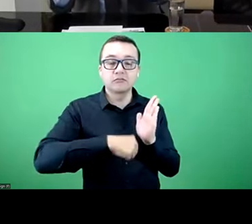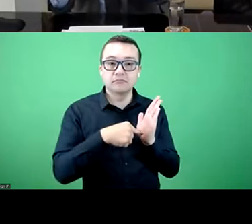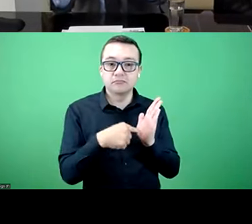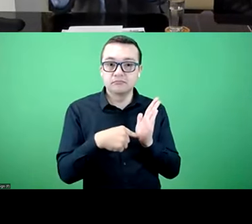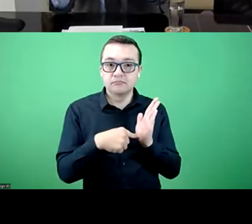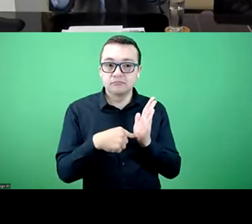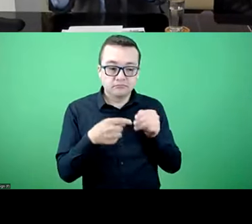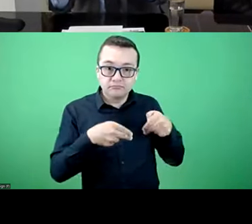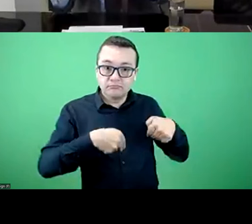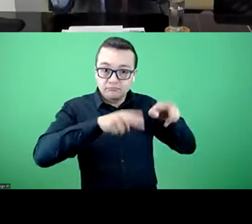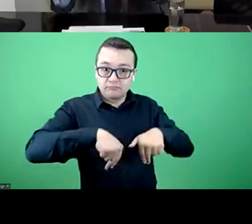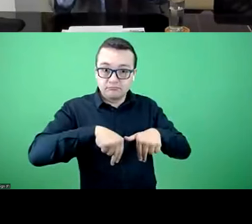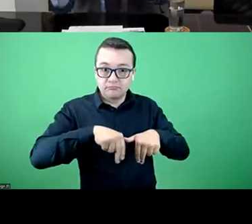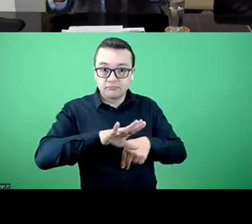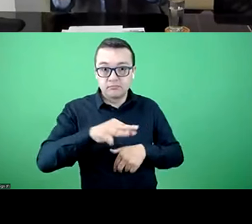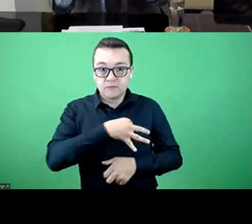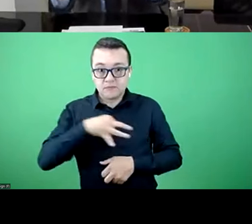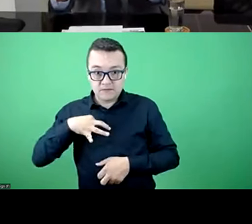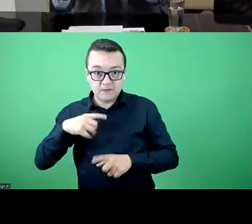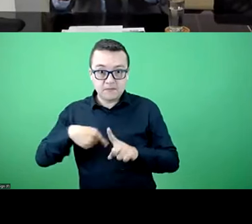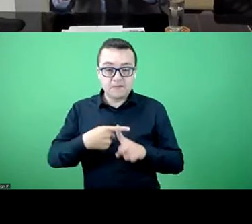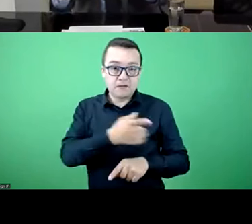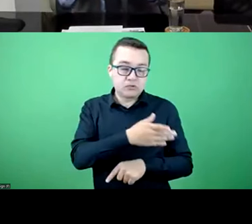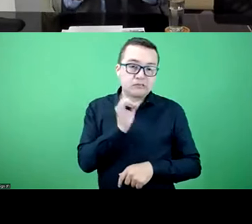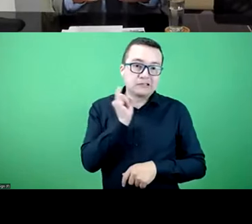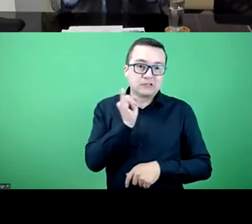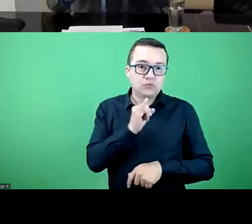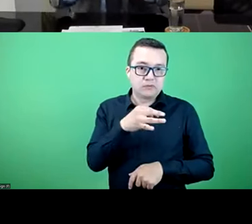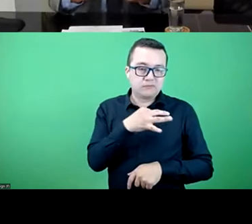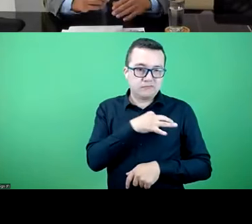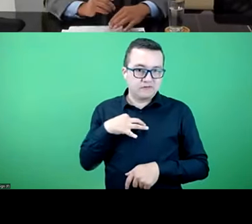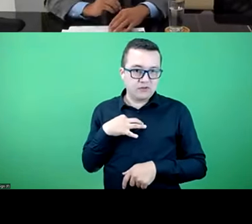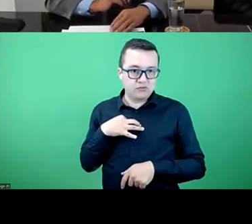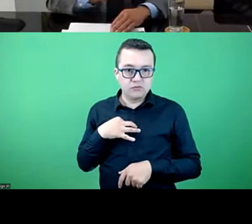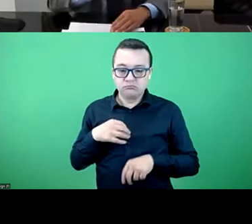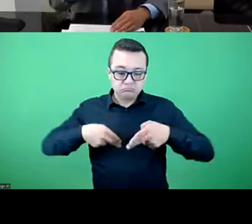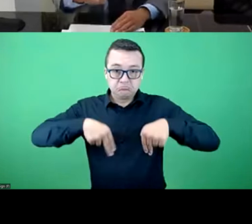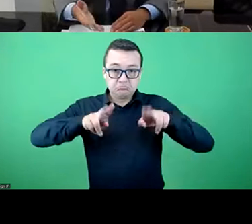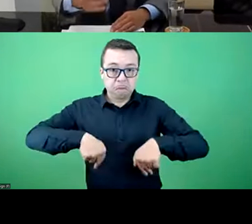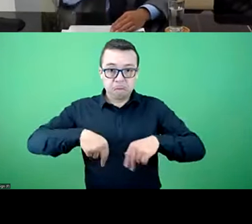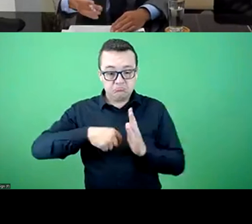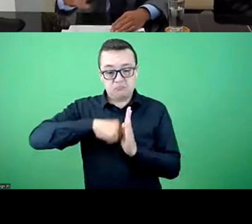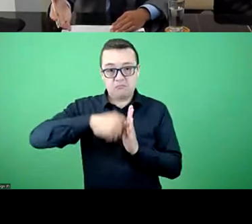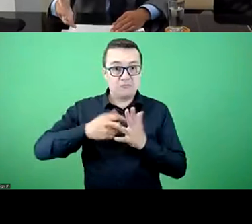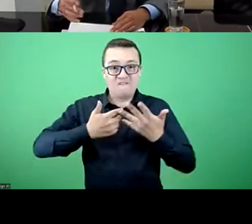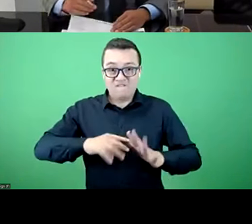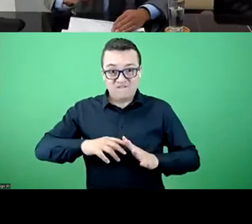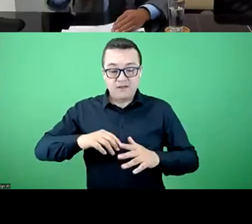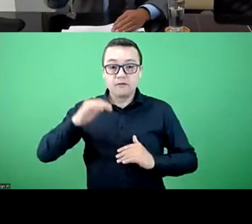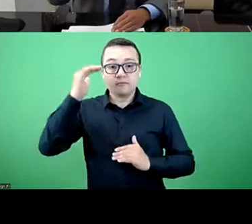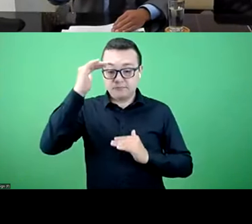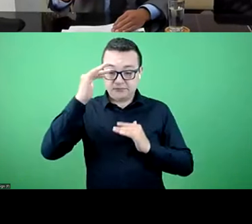contracts between private managers and private health providers, because